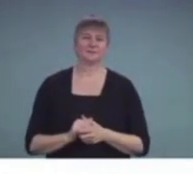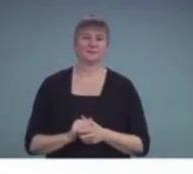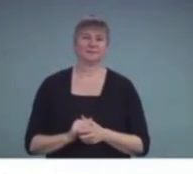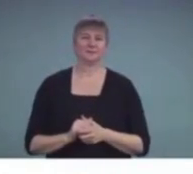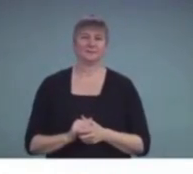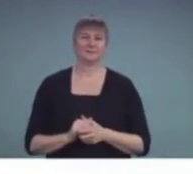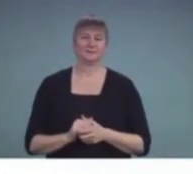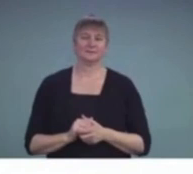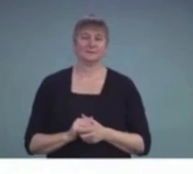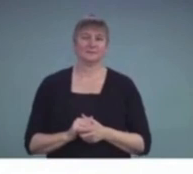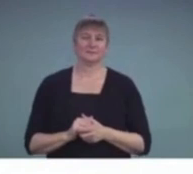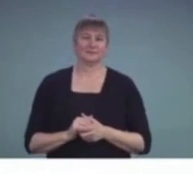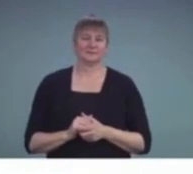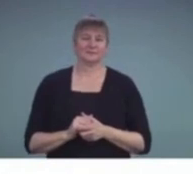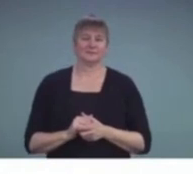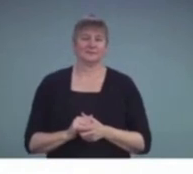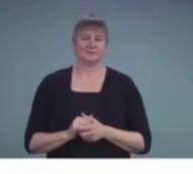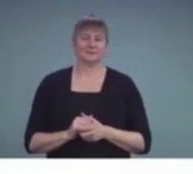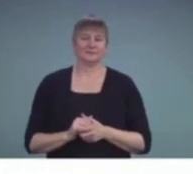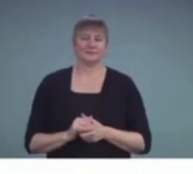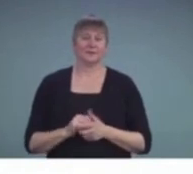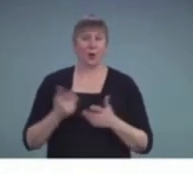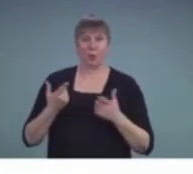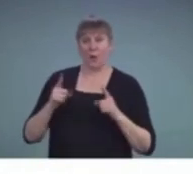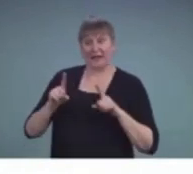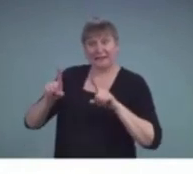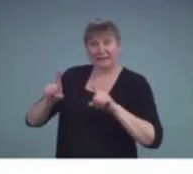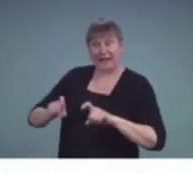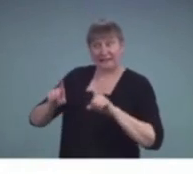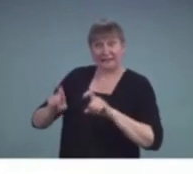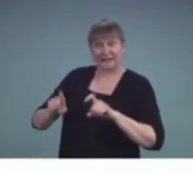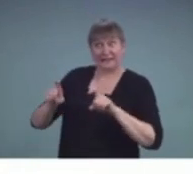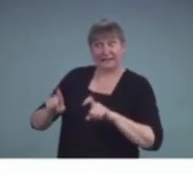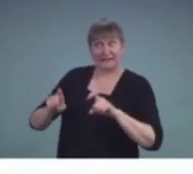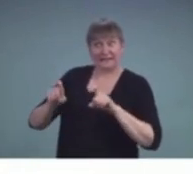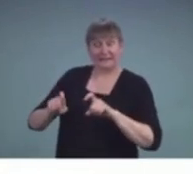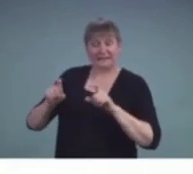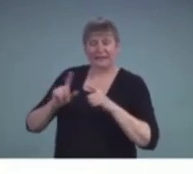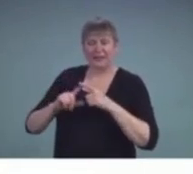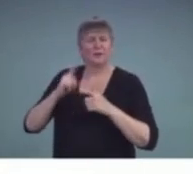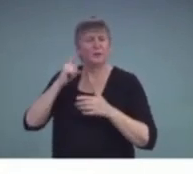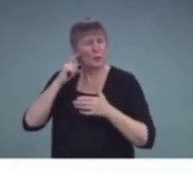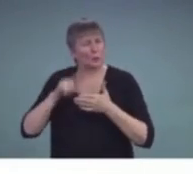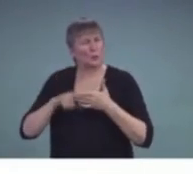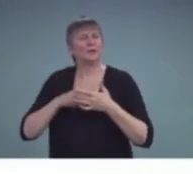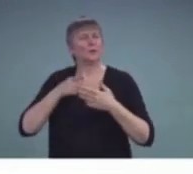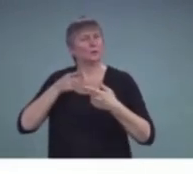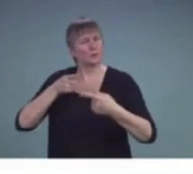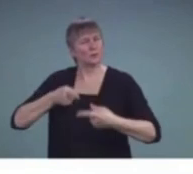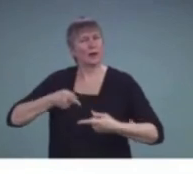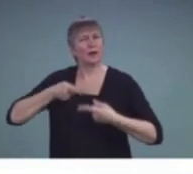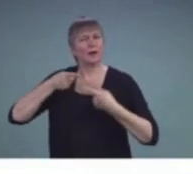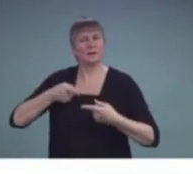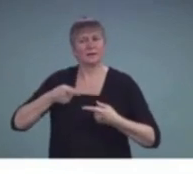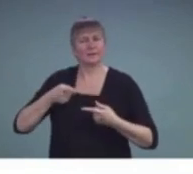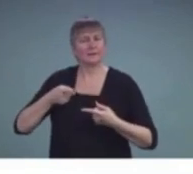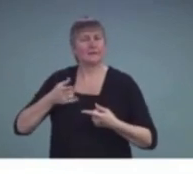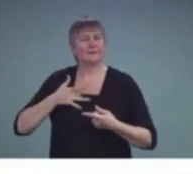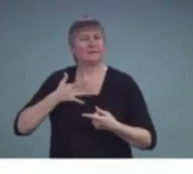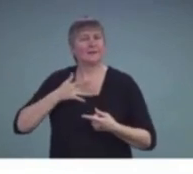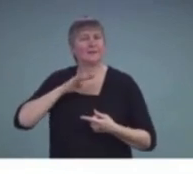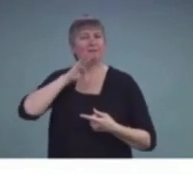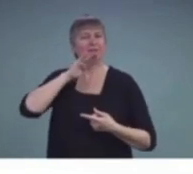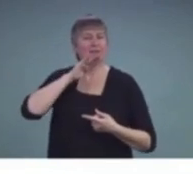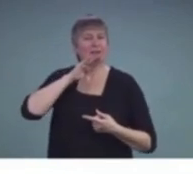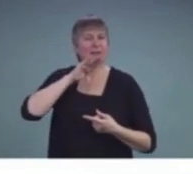In the test environment, she noticed some struggles that he would get frustrated and would